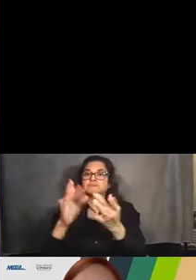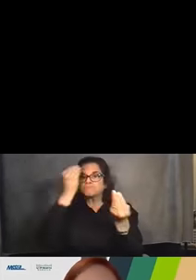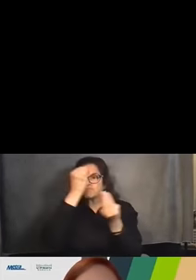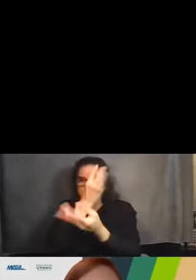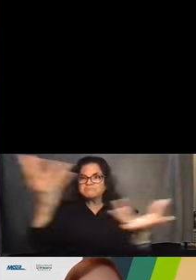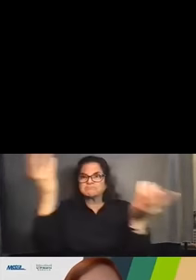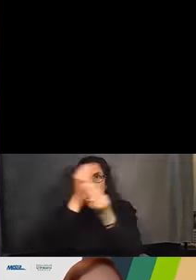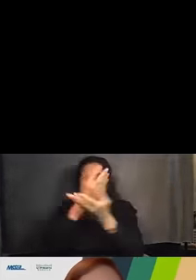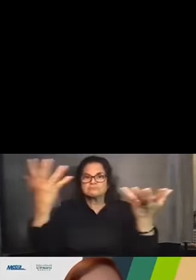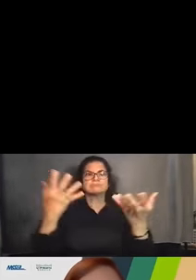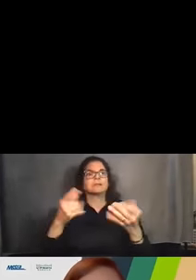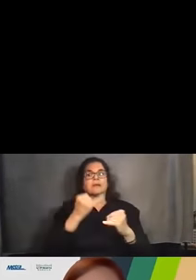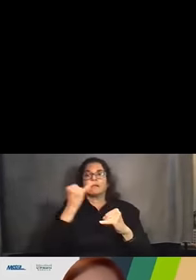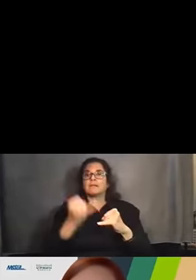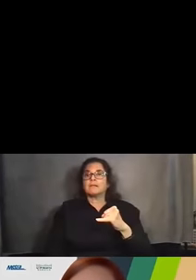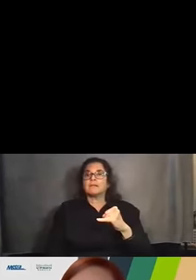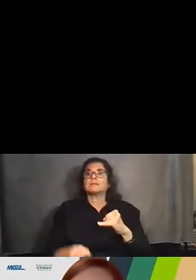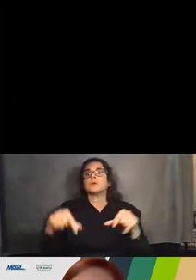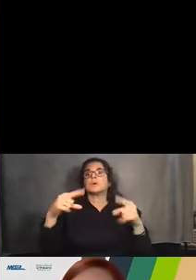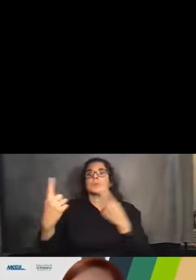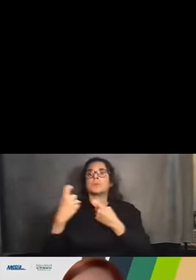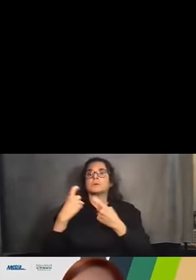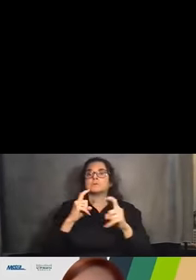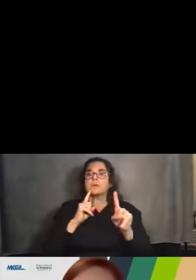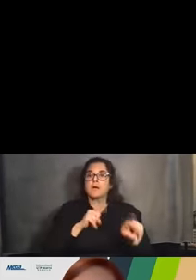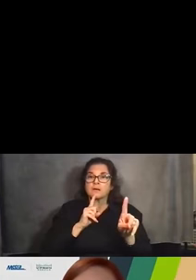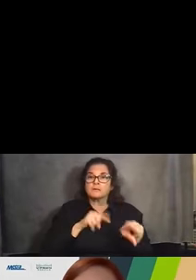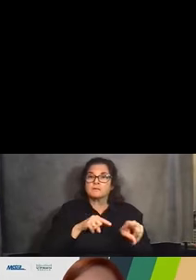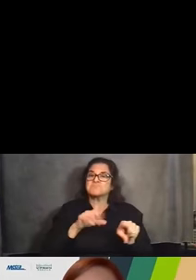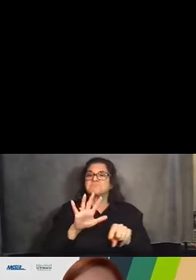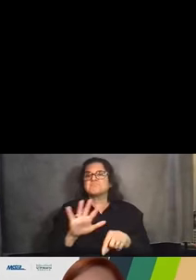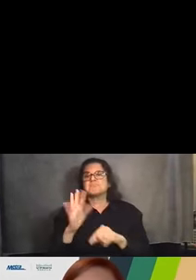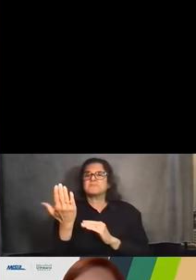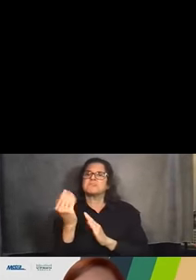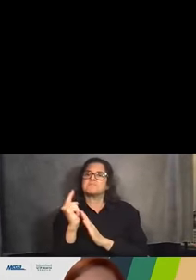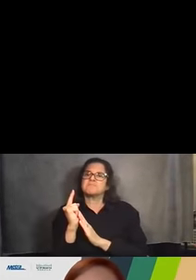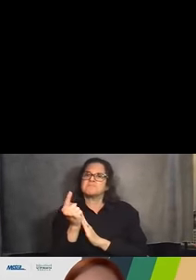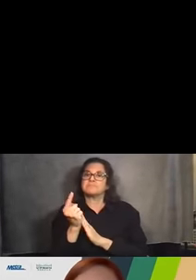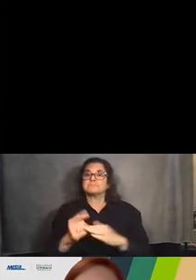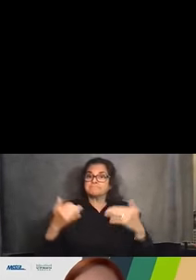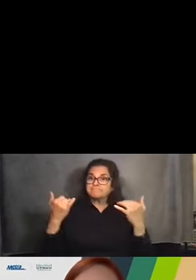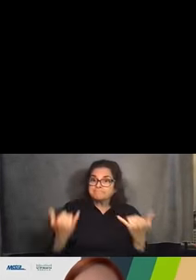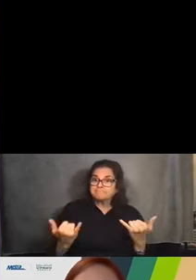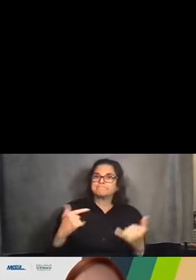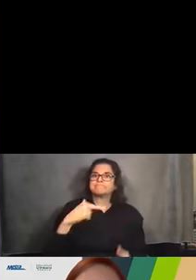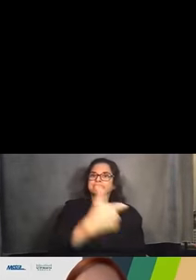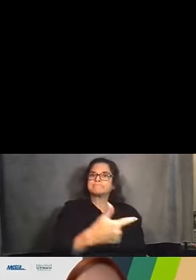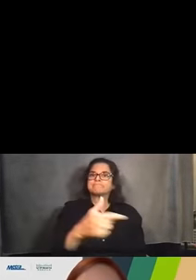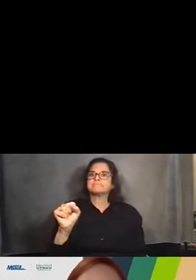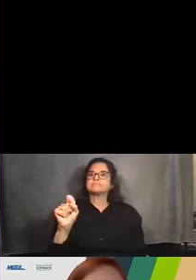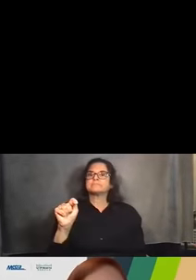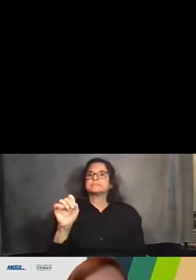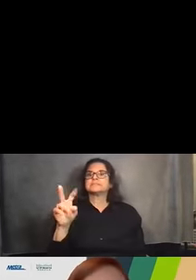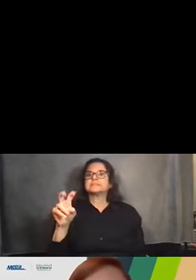which will be about 15 to 20 minutes. So, without further ado, I will kick it off to Steve Hands, the consultant